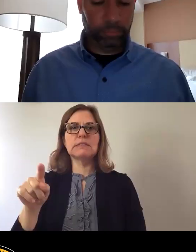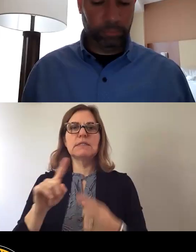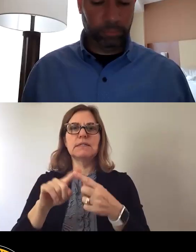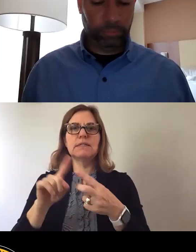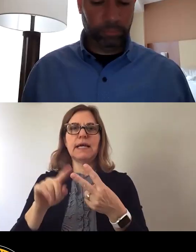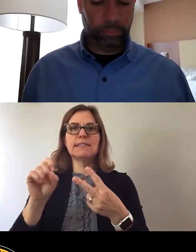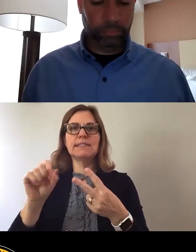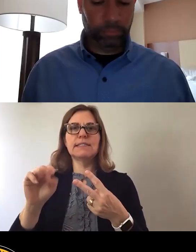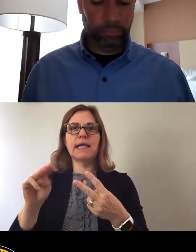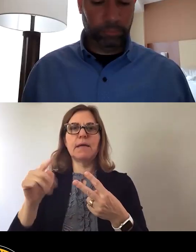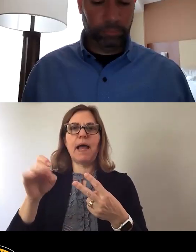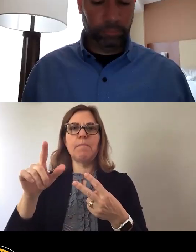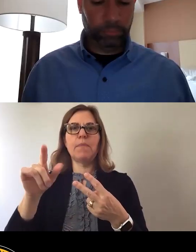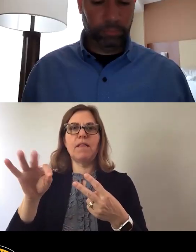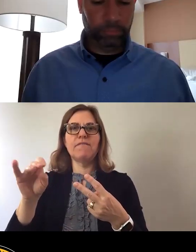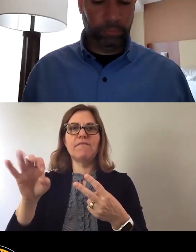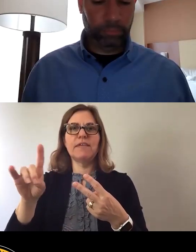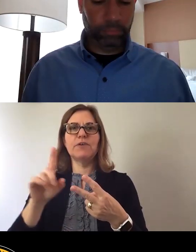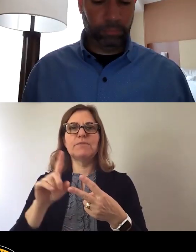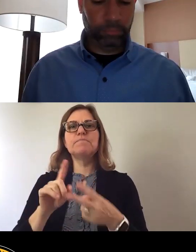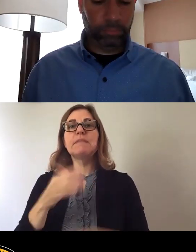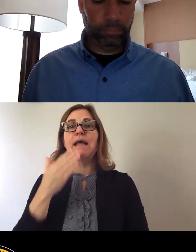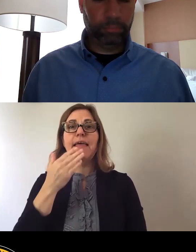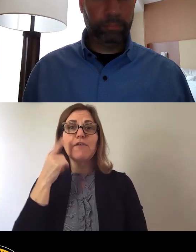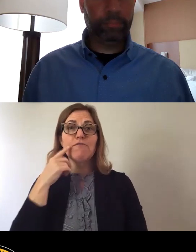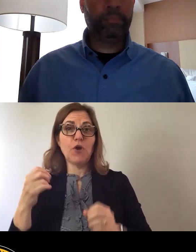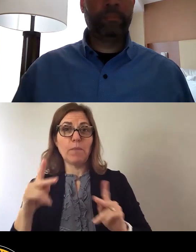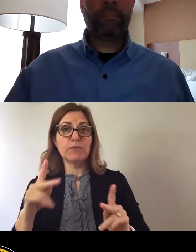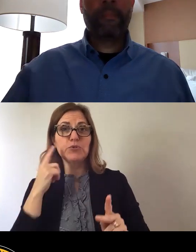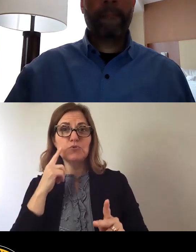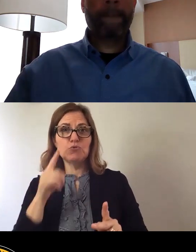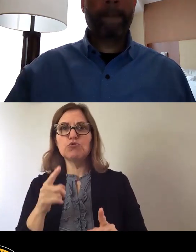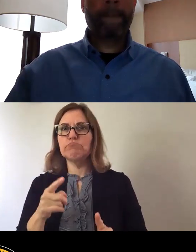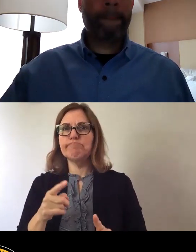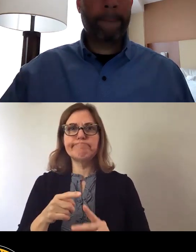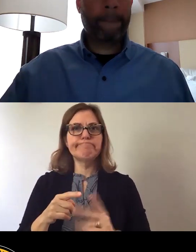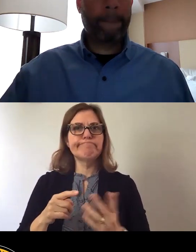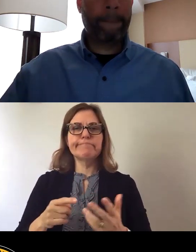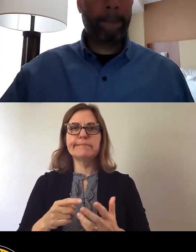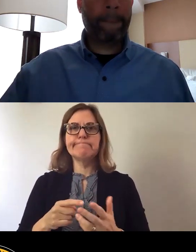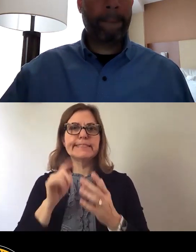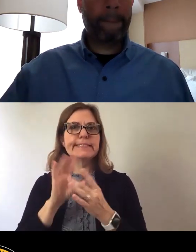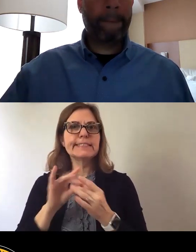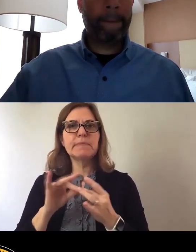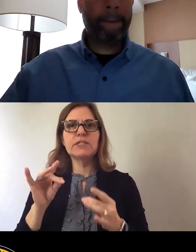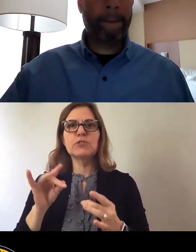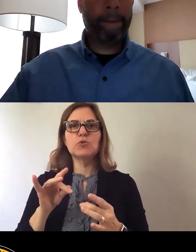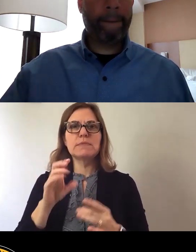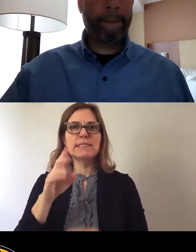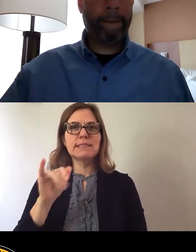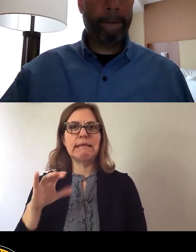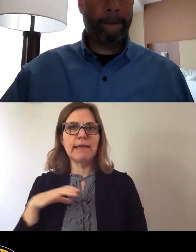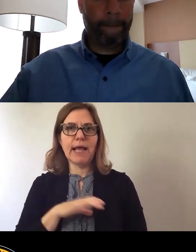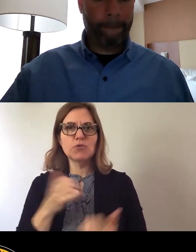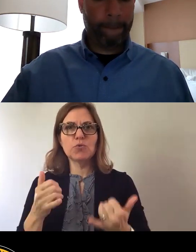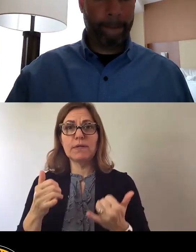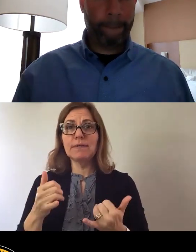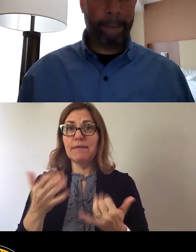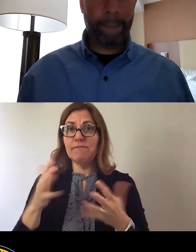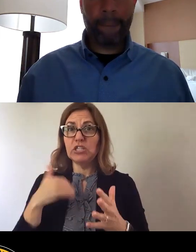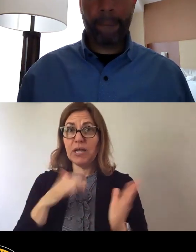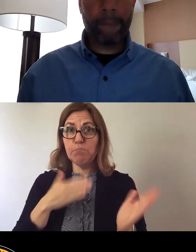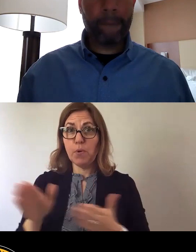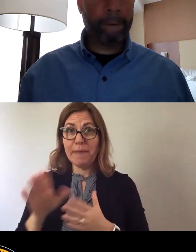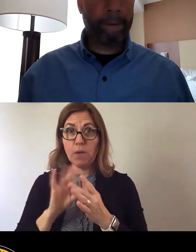Thank you for the opportunity to address City Council today. I had a set of prepared remarks, but after hearing the